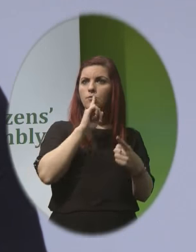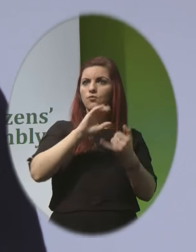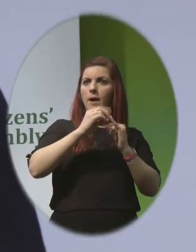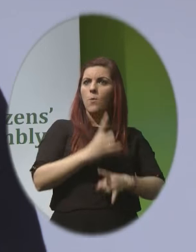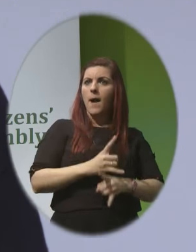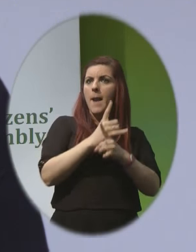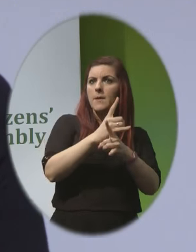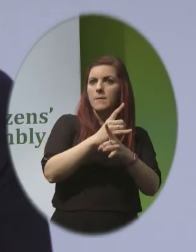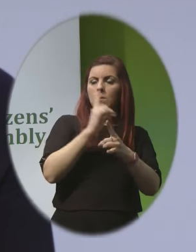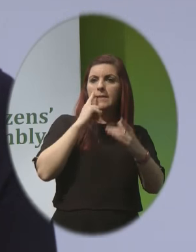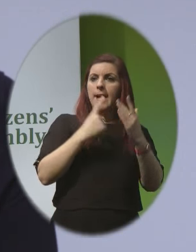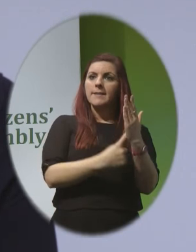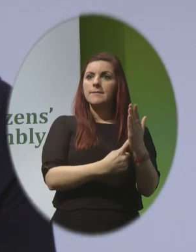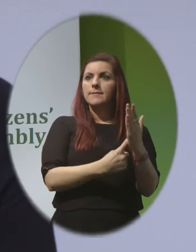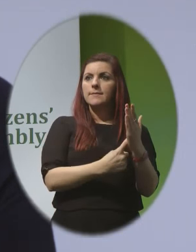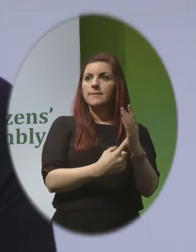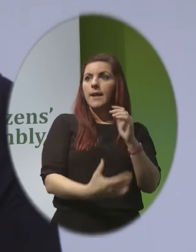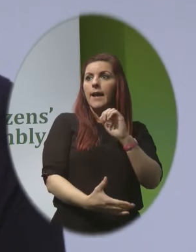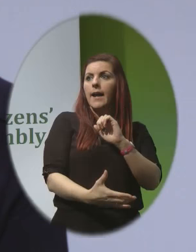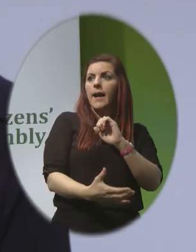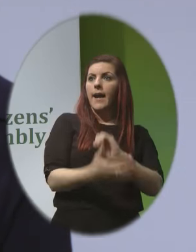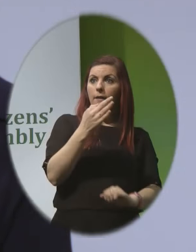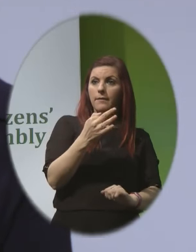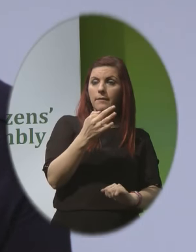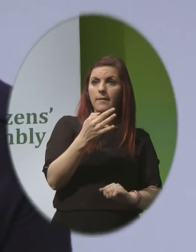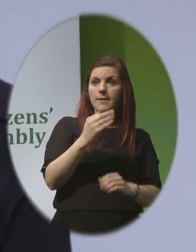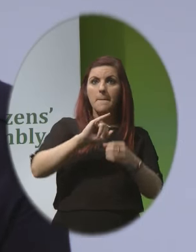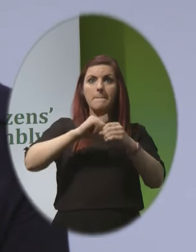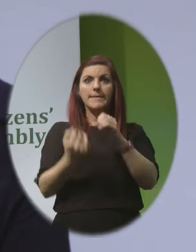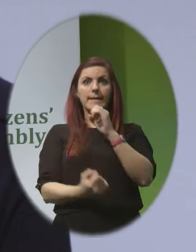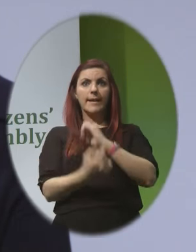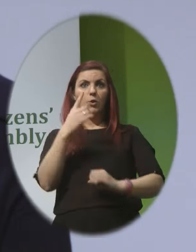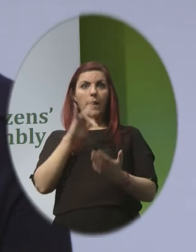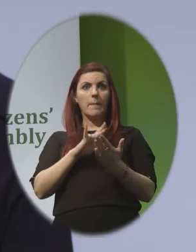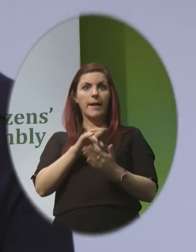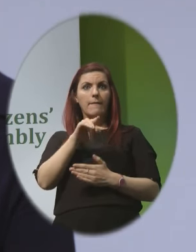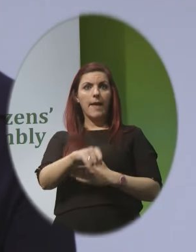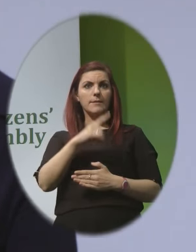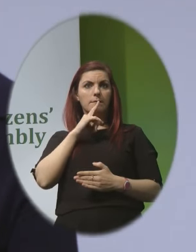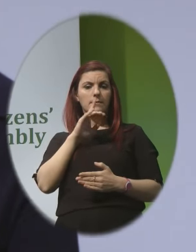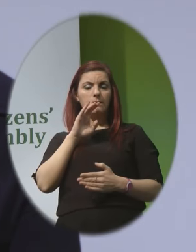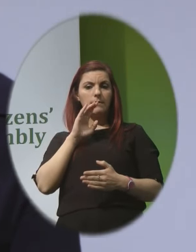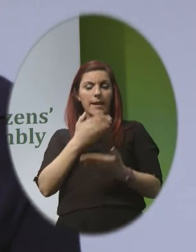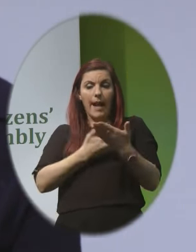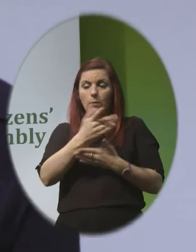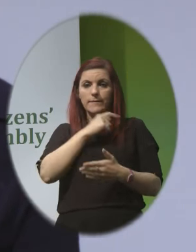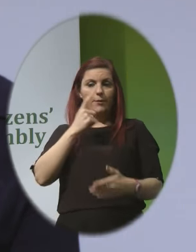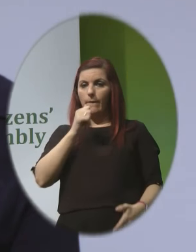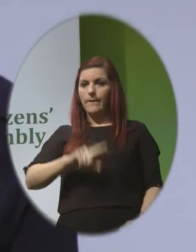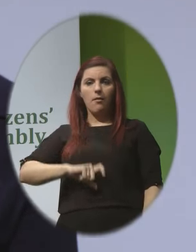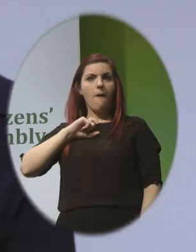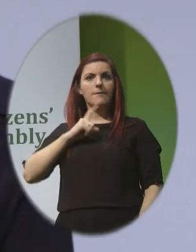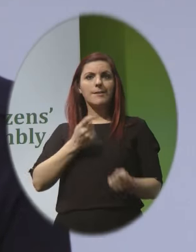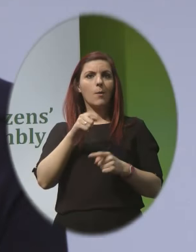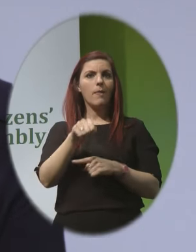them coming to their decision if they're presented with a medical issue in the middle of that they don't feel competent to deal with that doctors